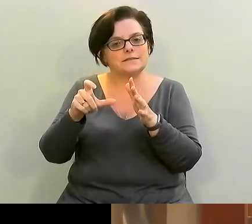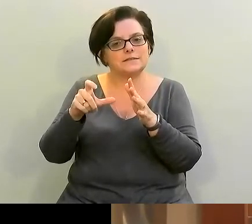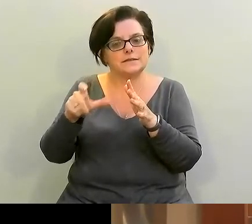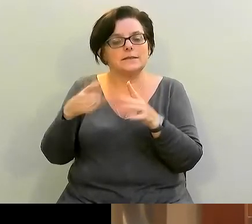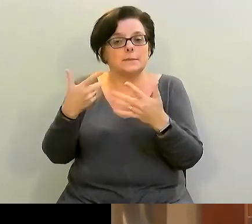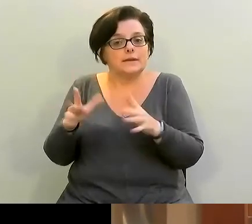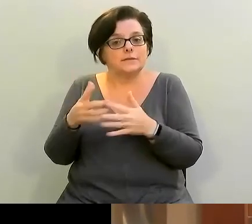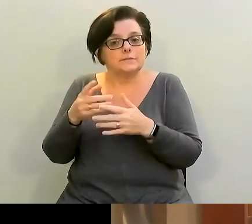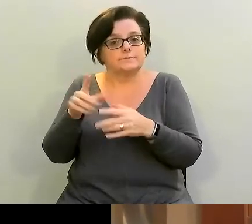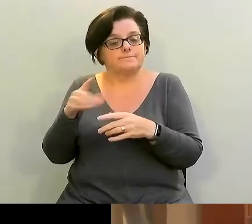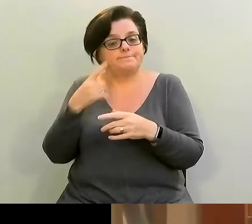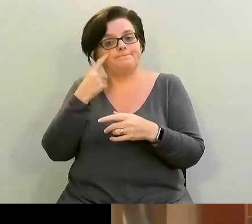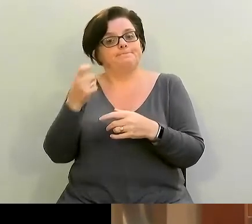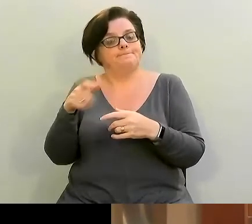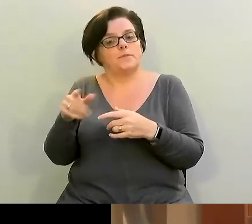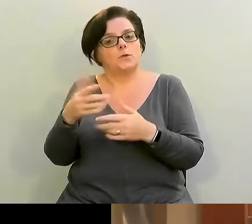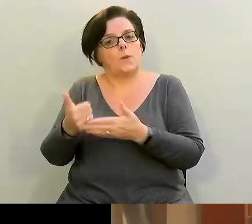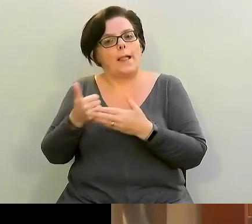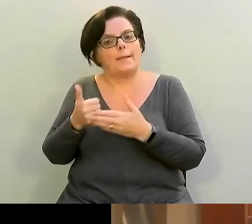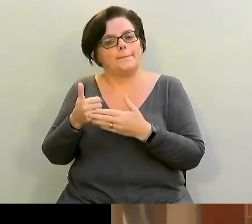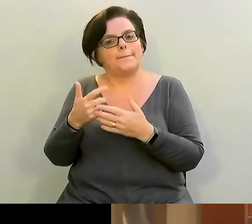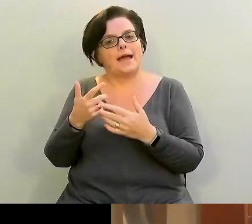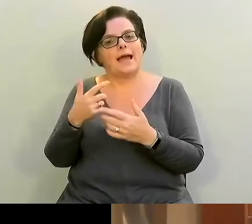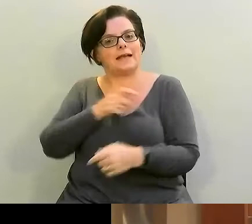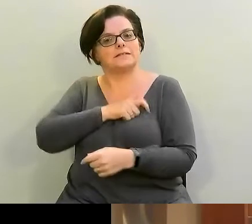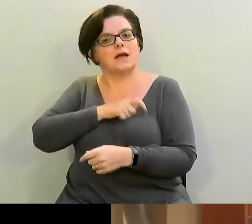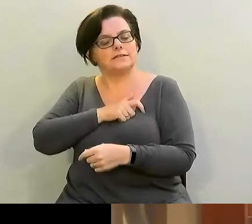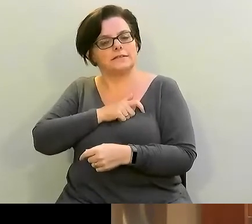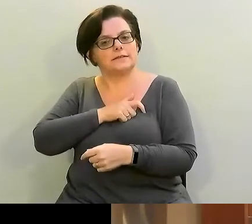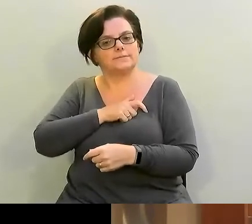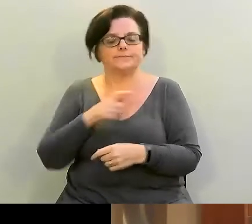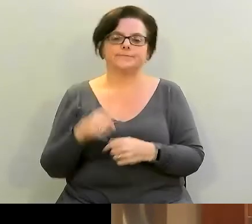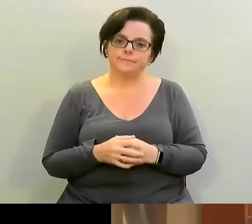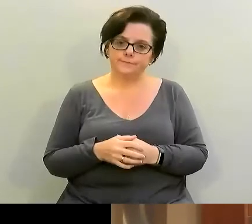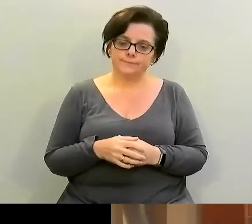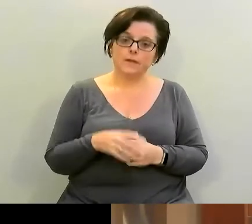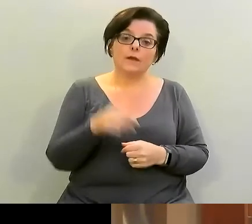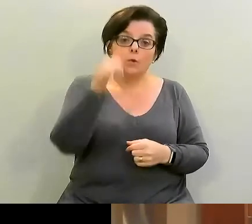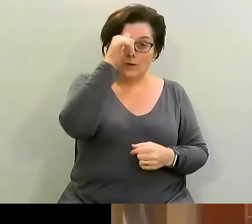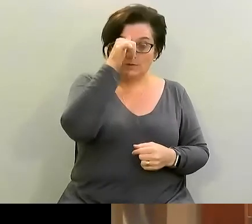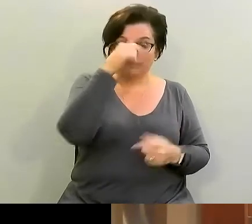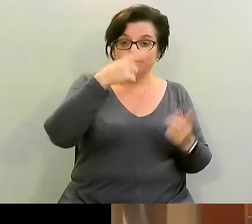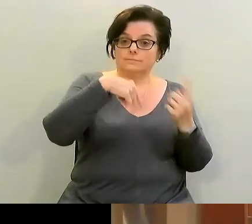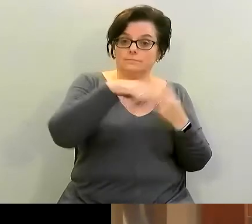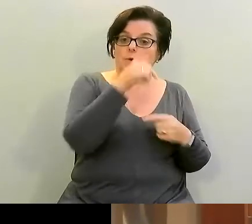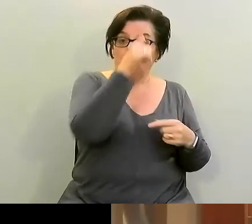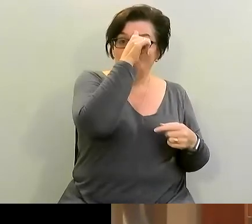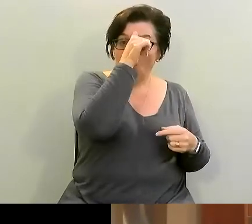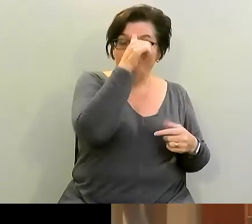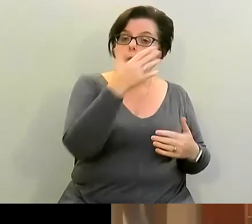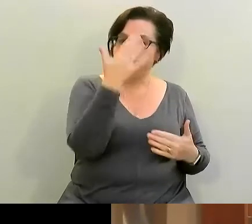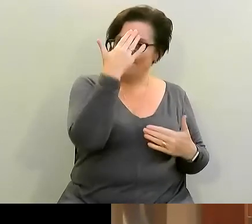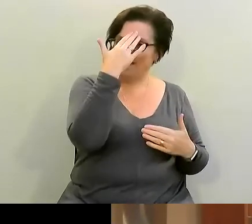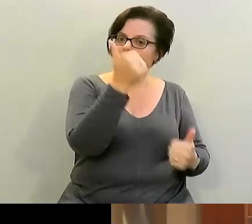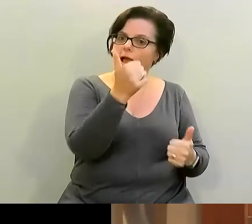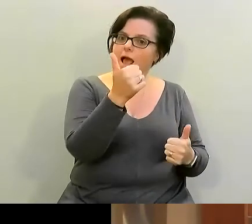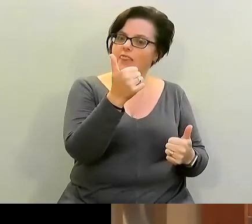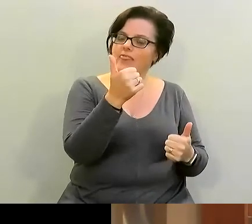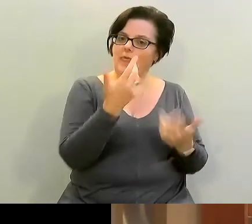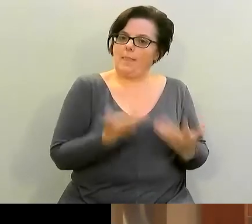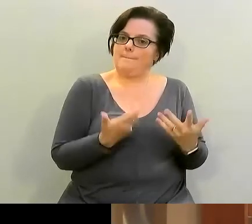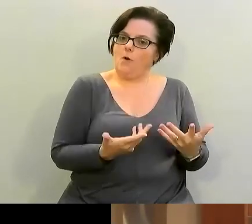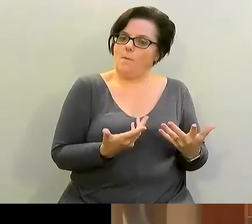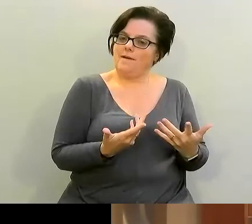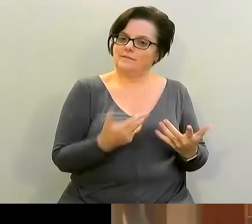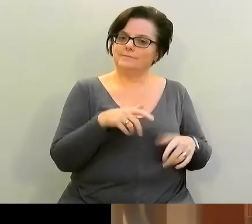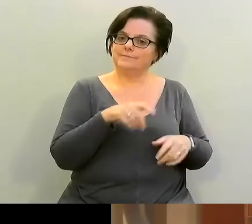states over covert we know that mental health is is mental health people are struggling and that